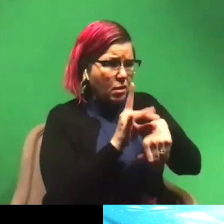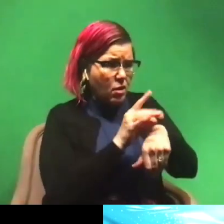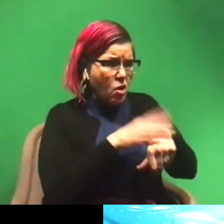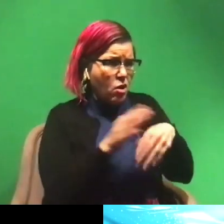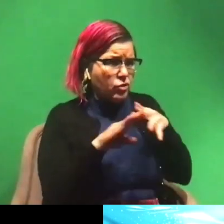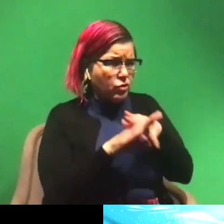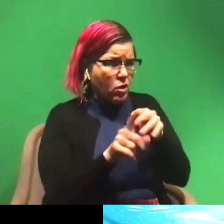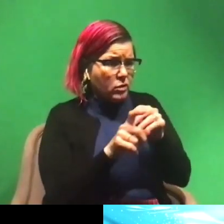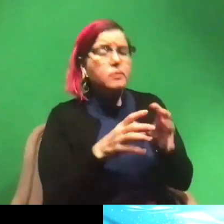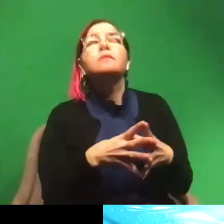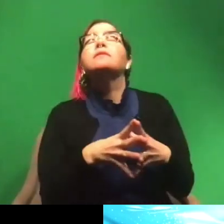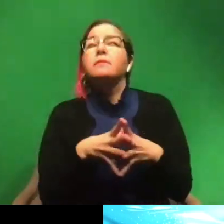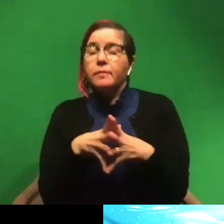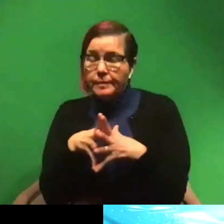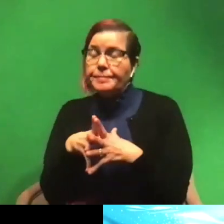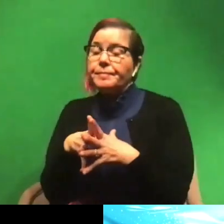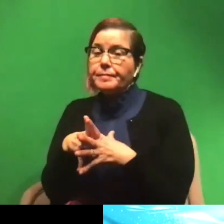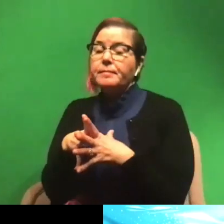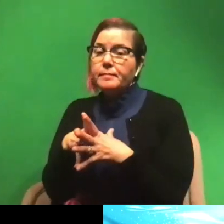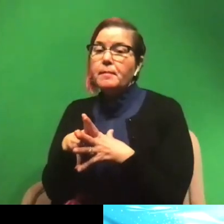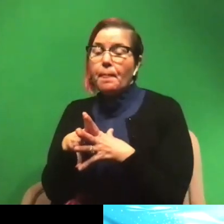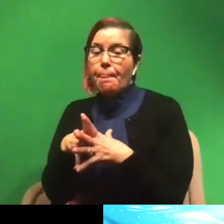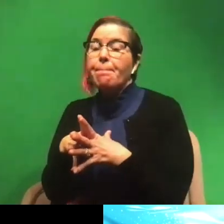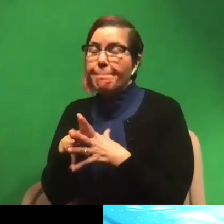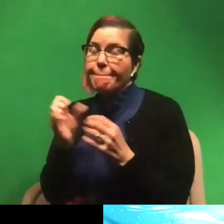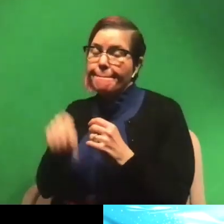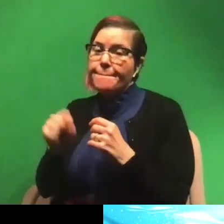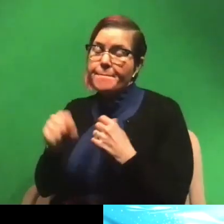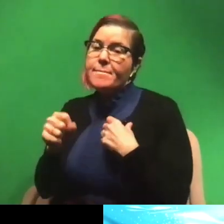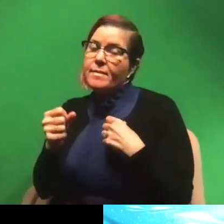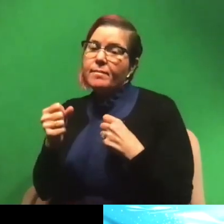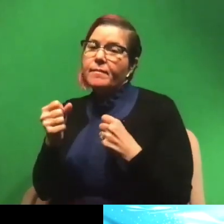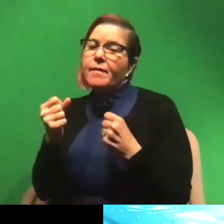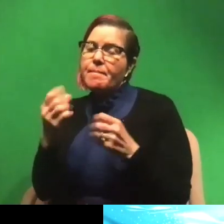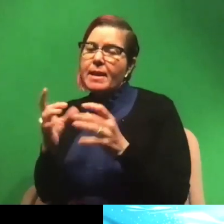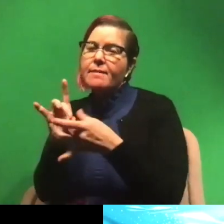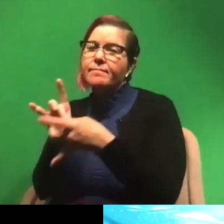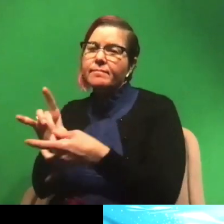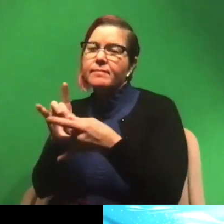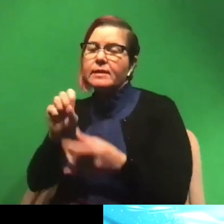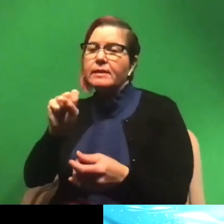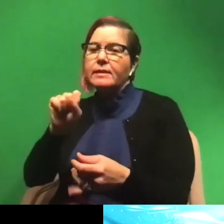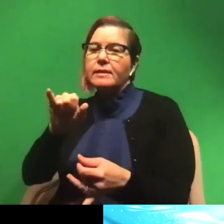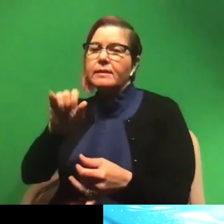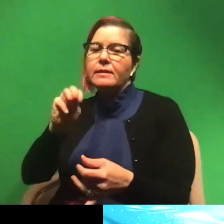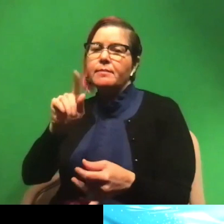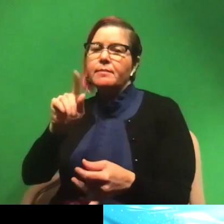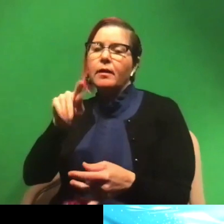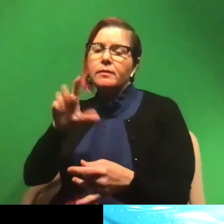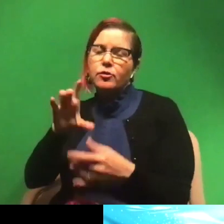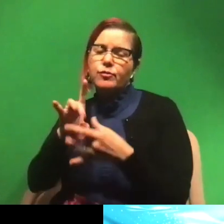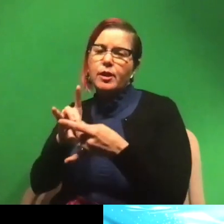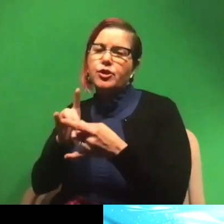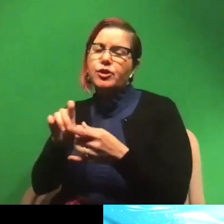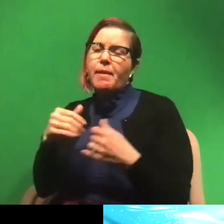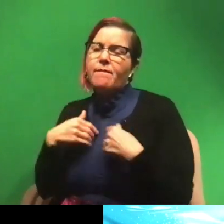Yes. So there are a bunch, there's a bunch of like symbiotic relationships that sharks have with other critters in